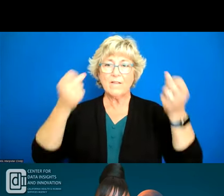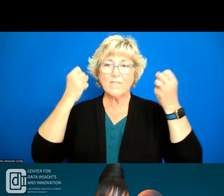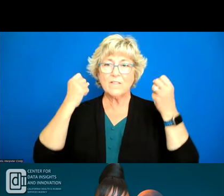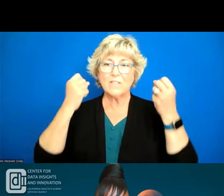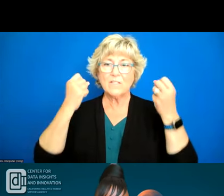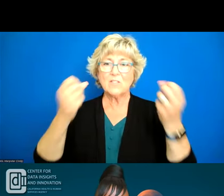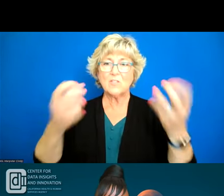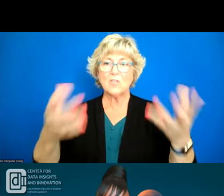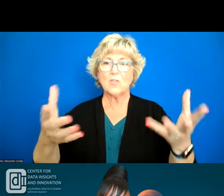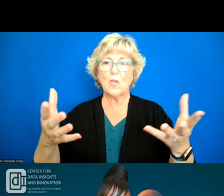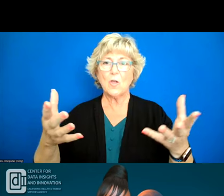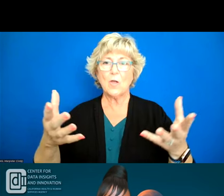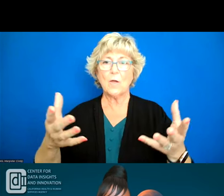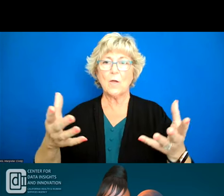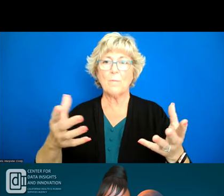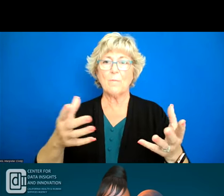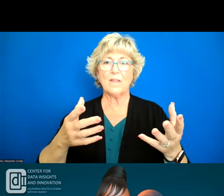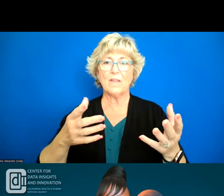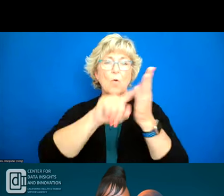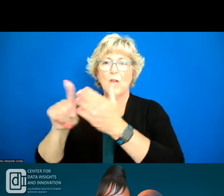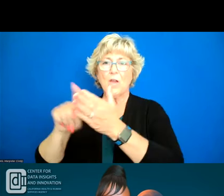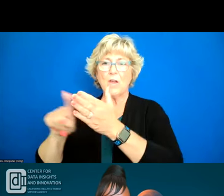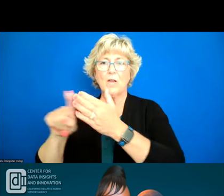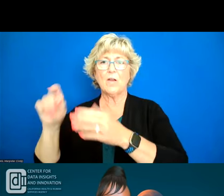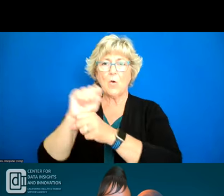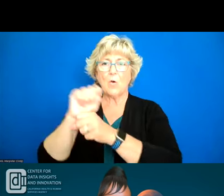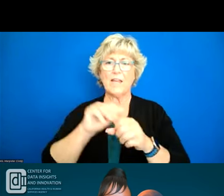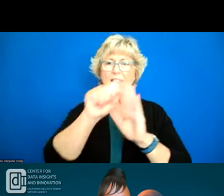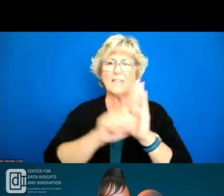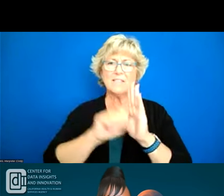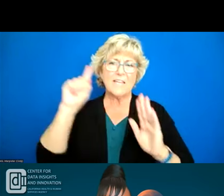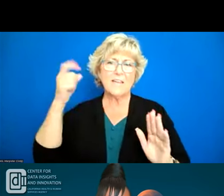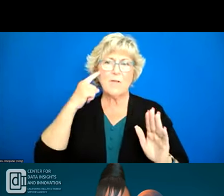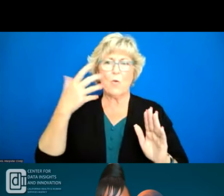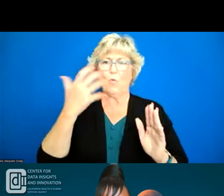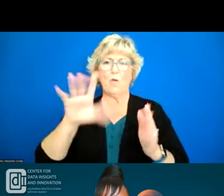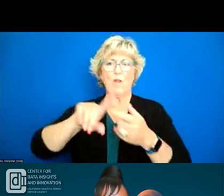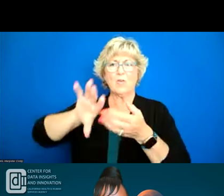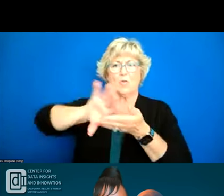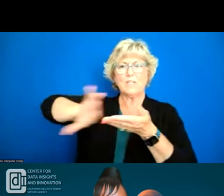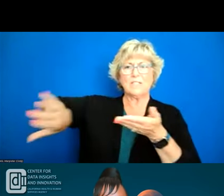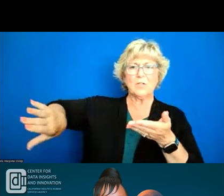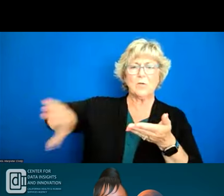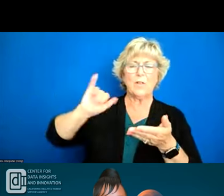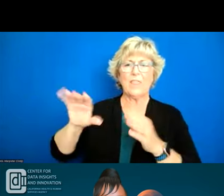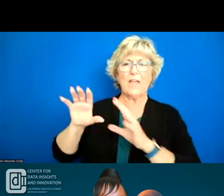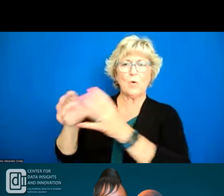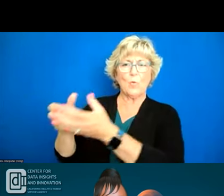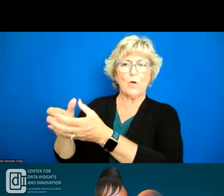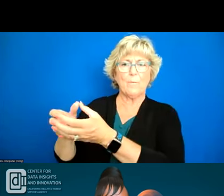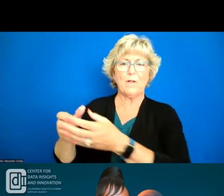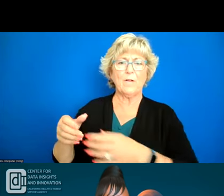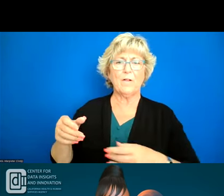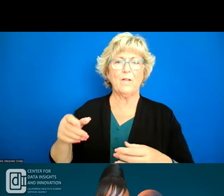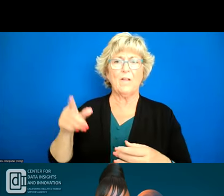researchers that are actually working in state government as well so we didn't want to exclude them um in terms of them being